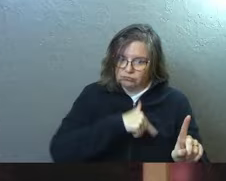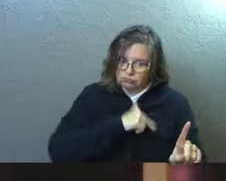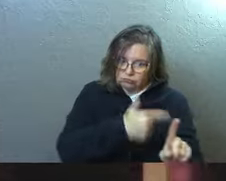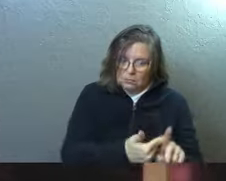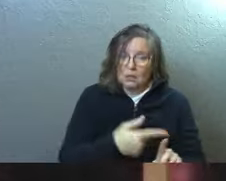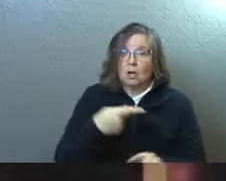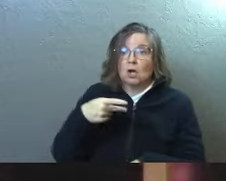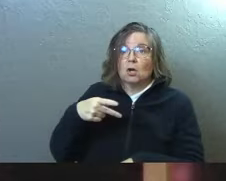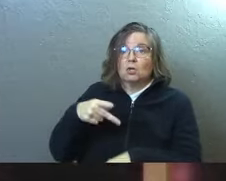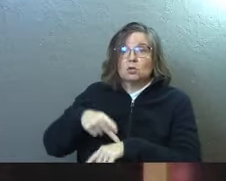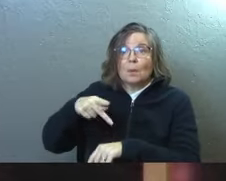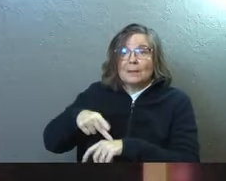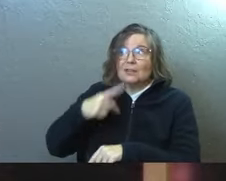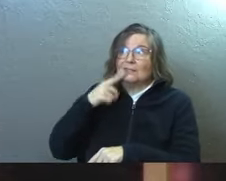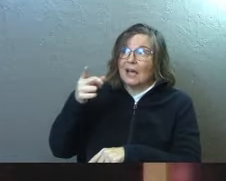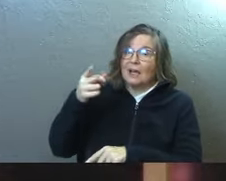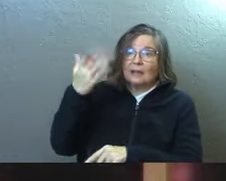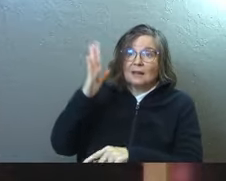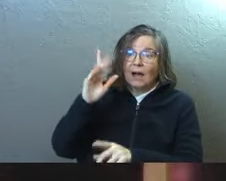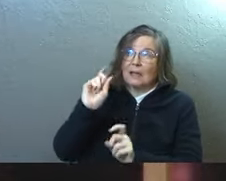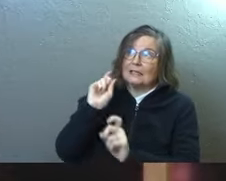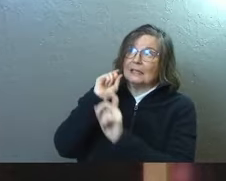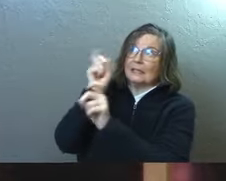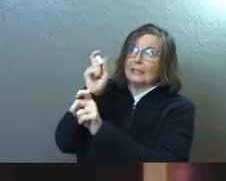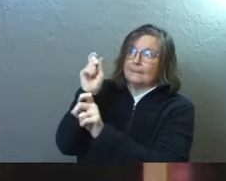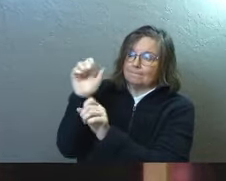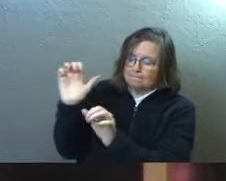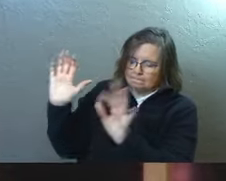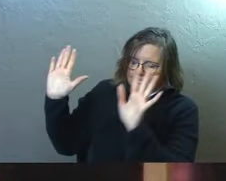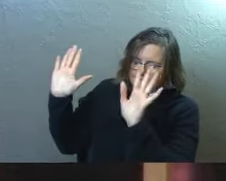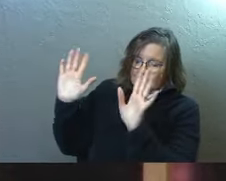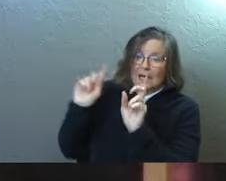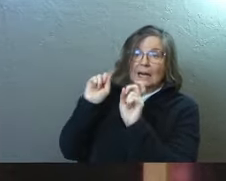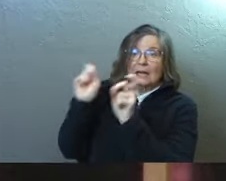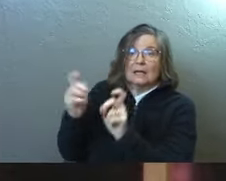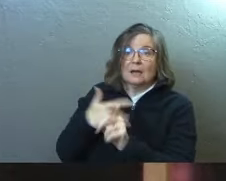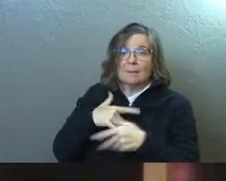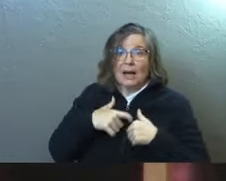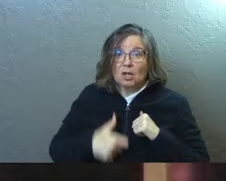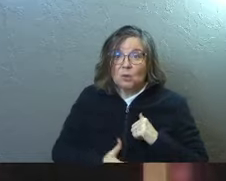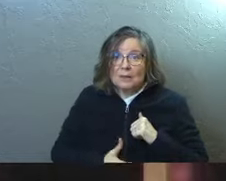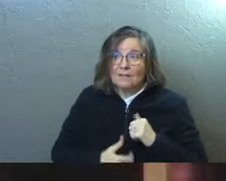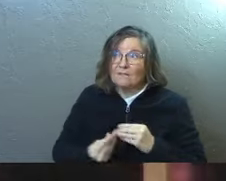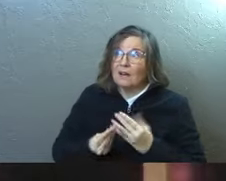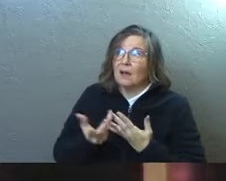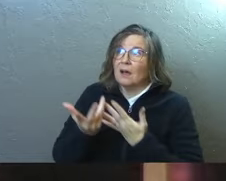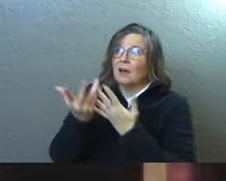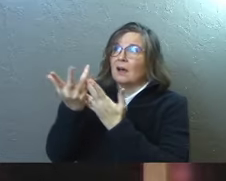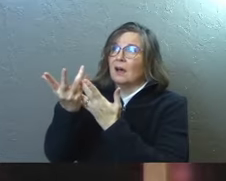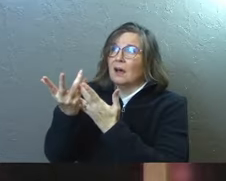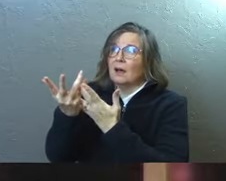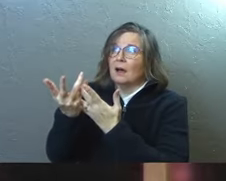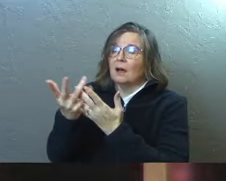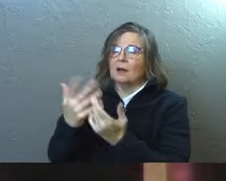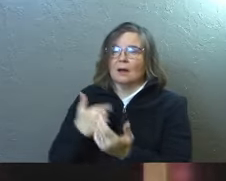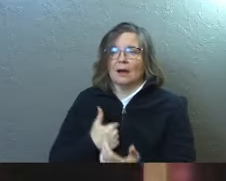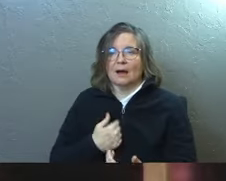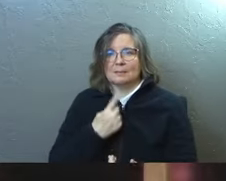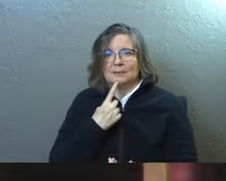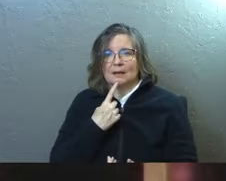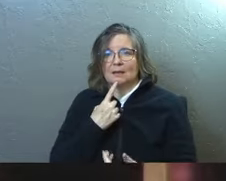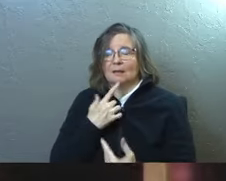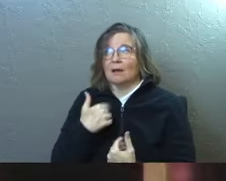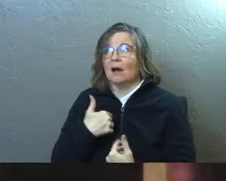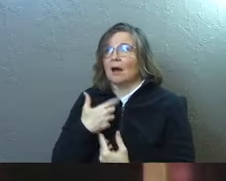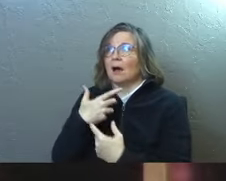Hey, give it to God. And what am I doing when I give him my grief over my father is I'm saying,